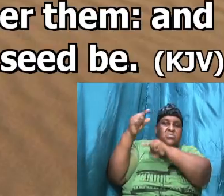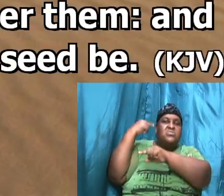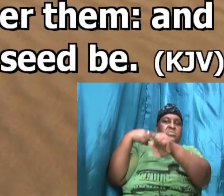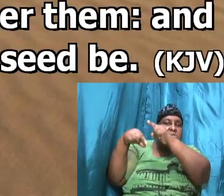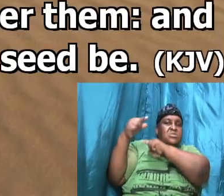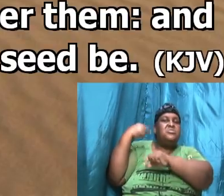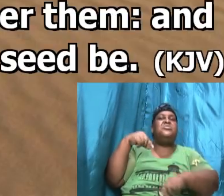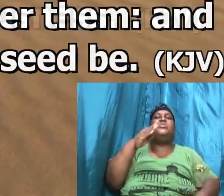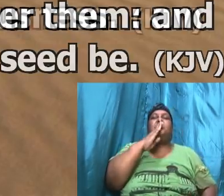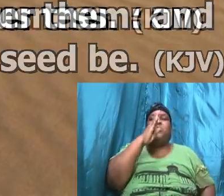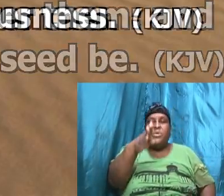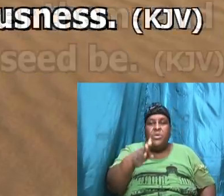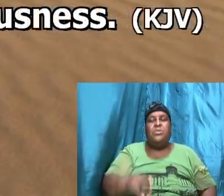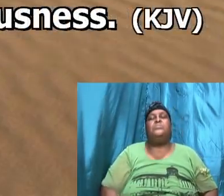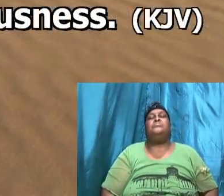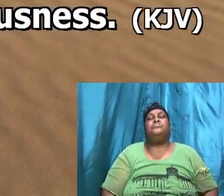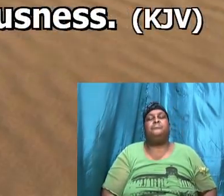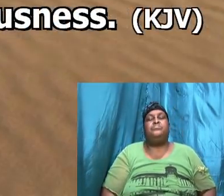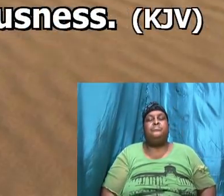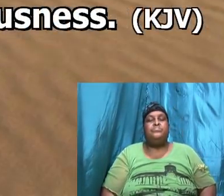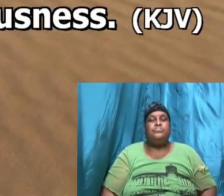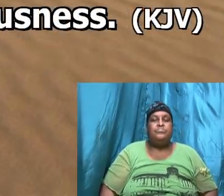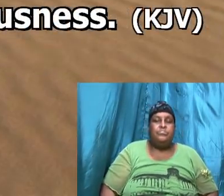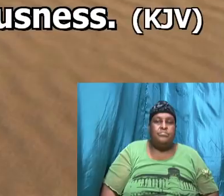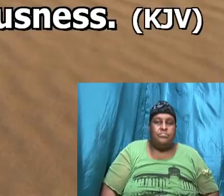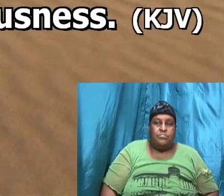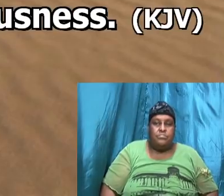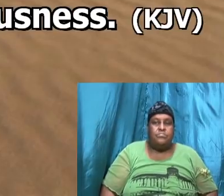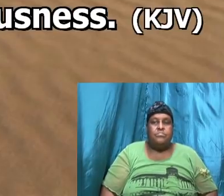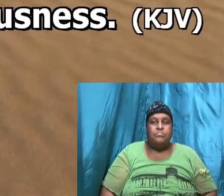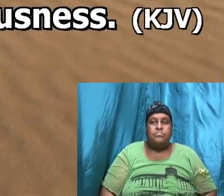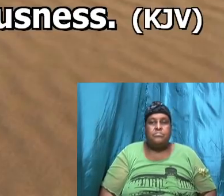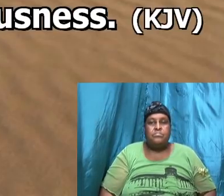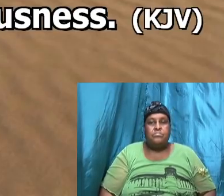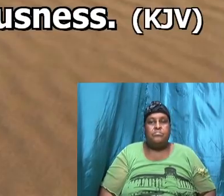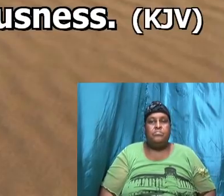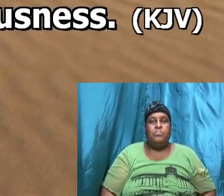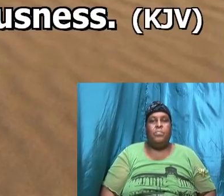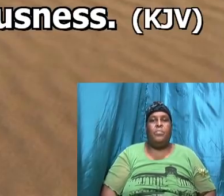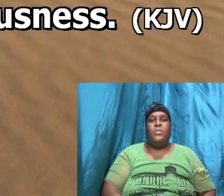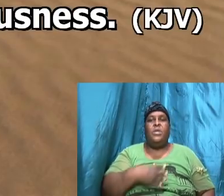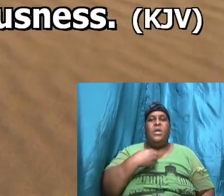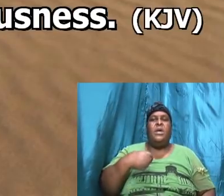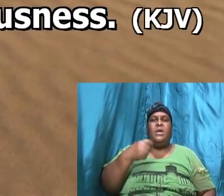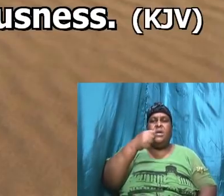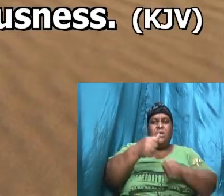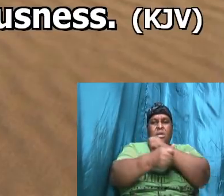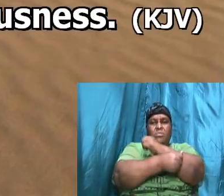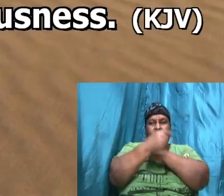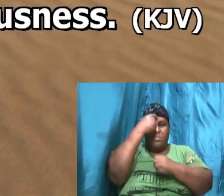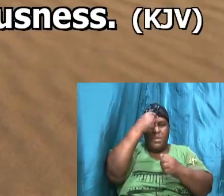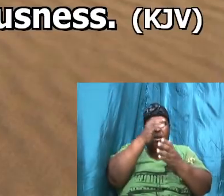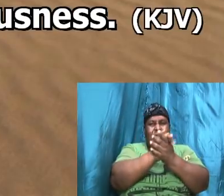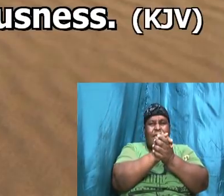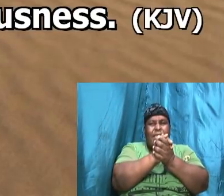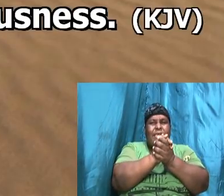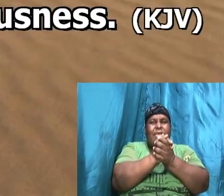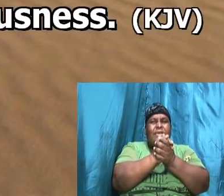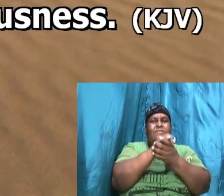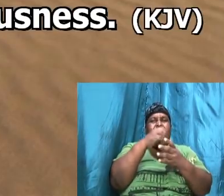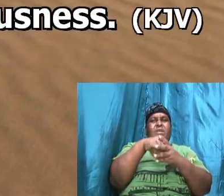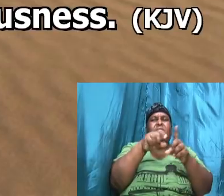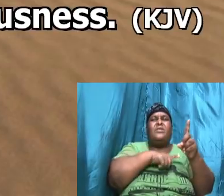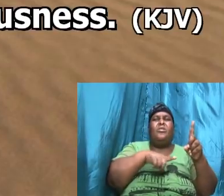and he believed in the Lord and he counted